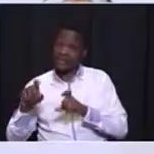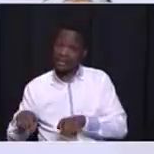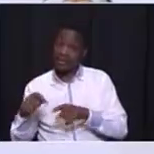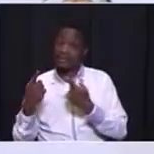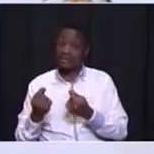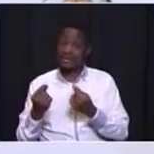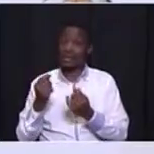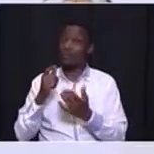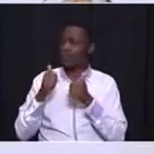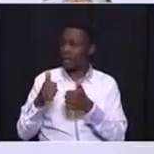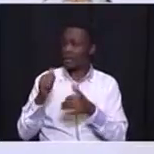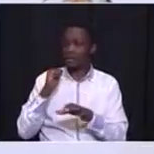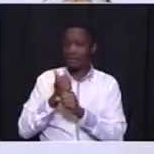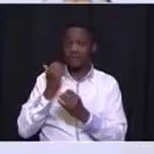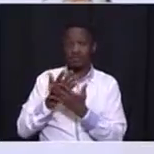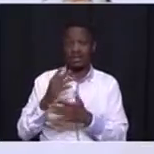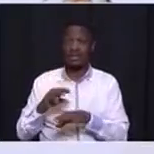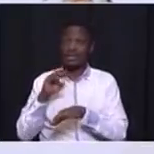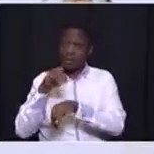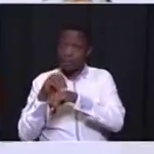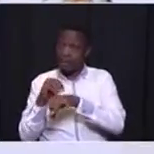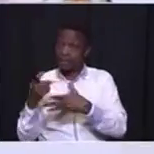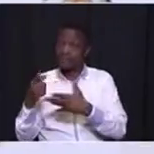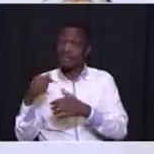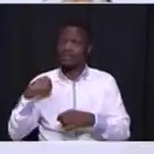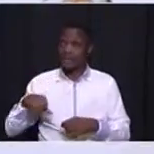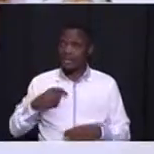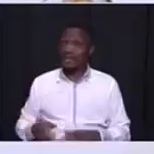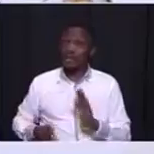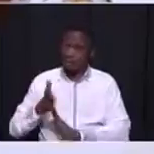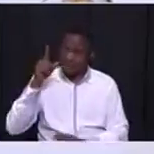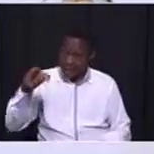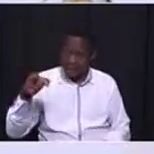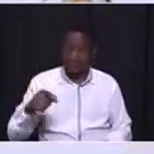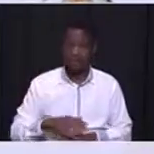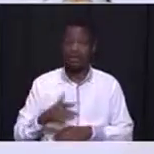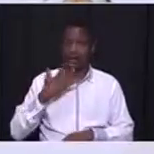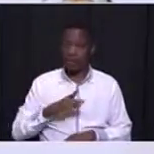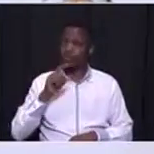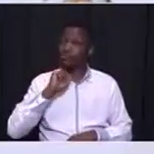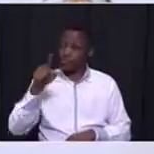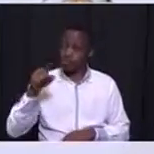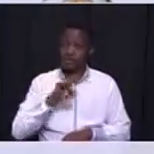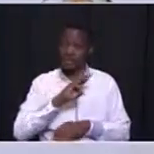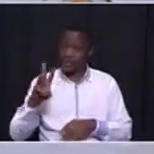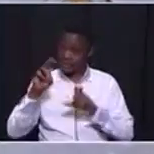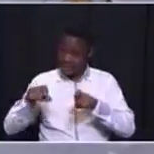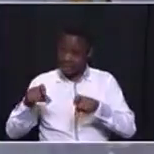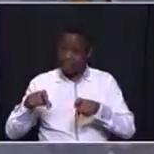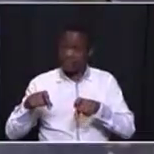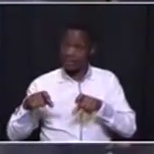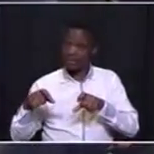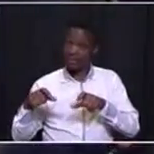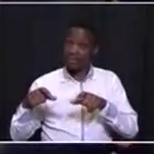in ensuring that when there are problems in municipalities they go there I want to use the Western Cape model when the Western